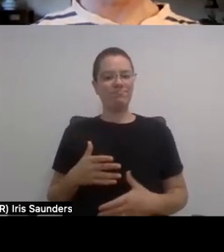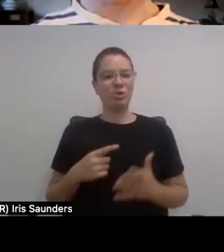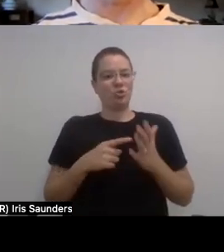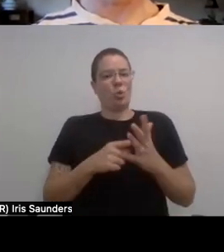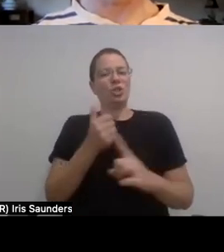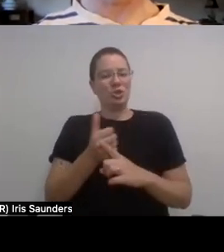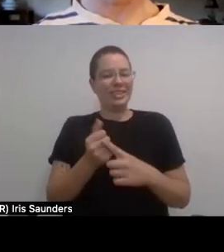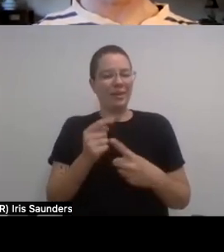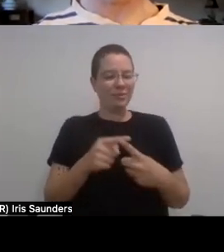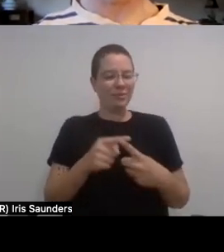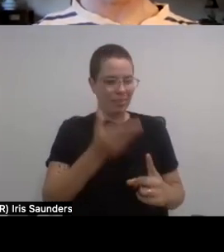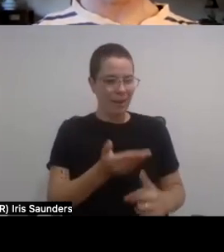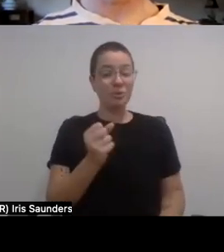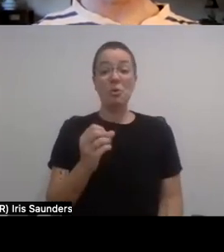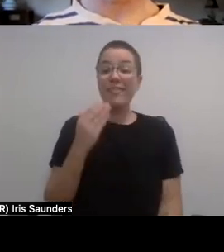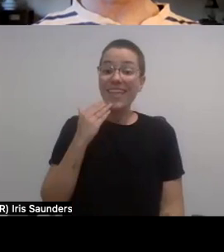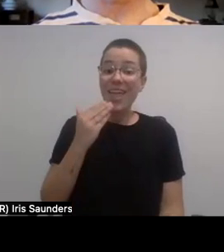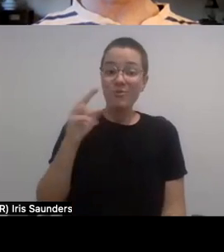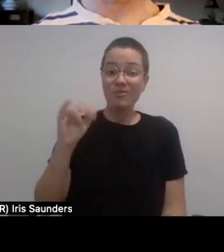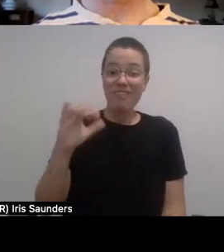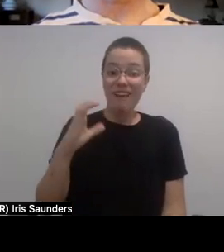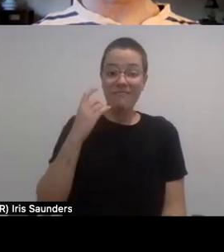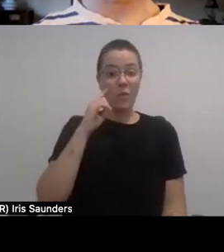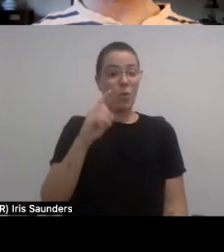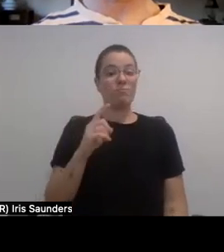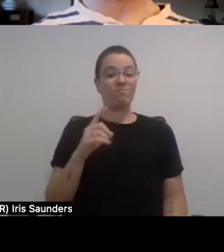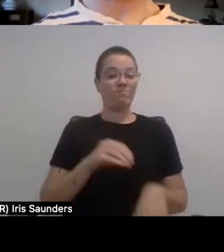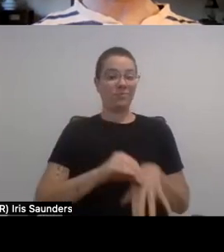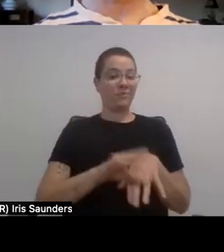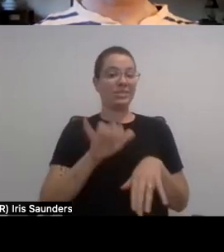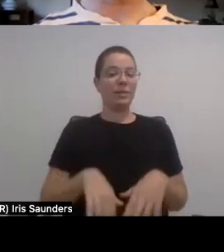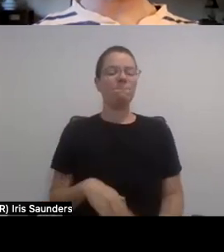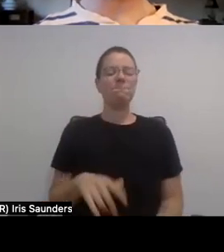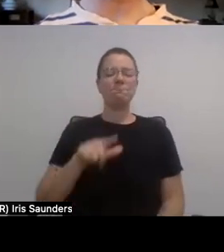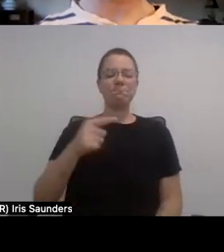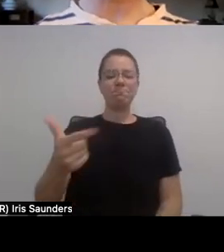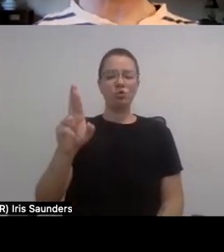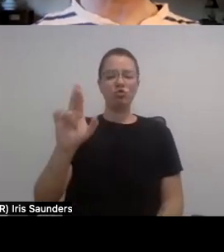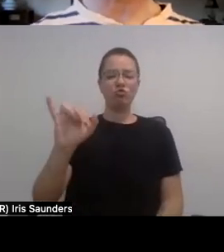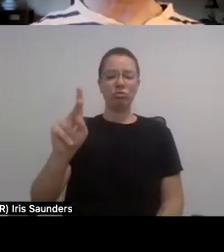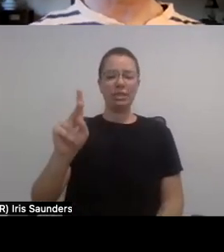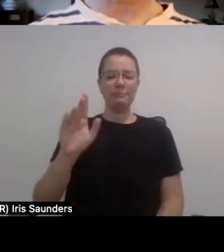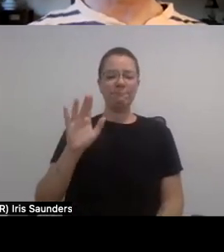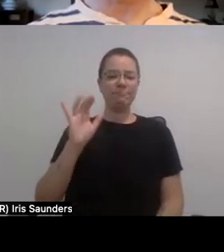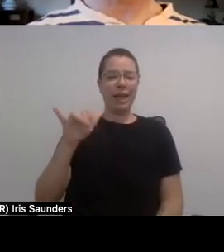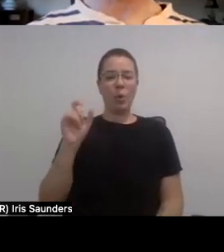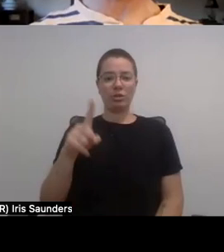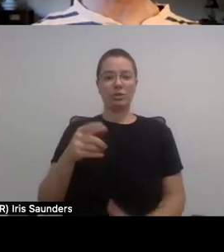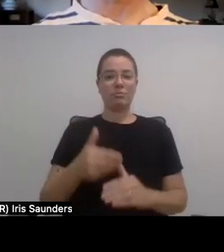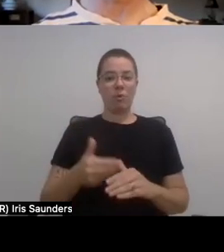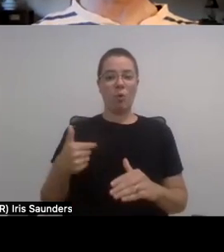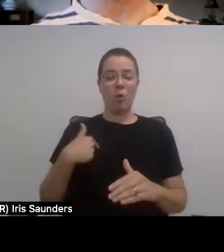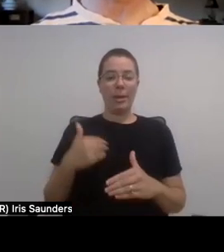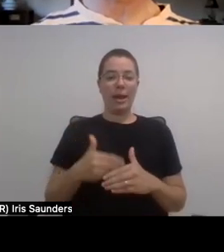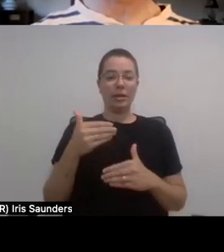you, Nick, for, for that. Rick, we'll go to you with the question before we get to our audience questions.